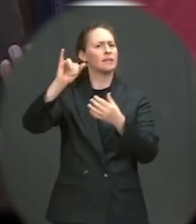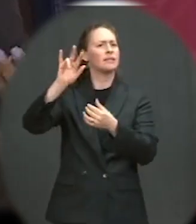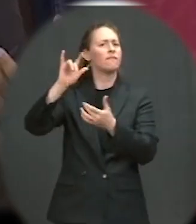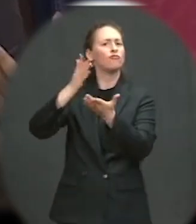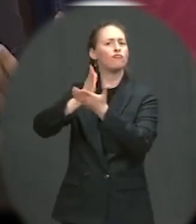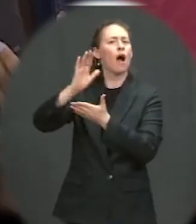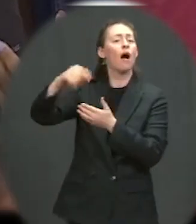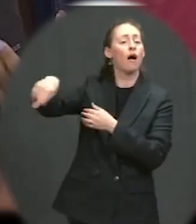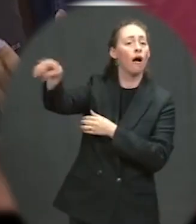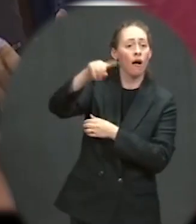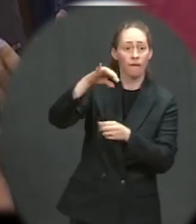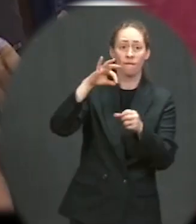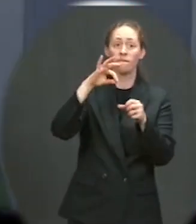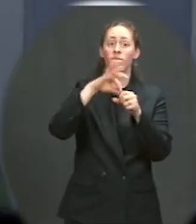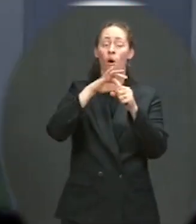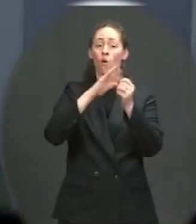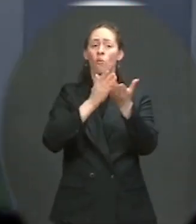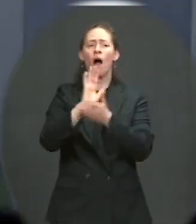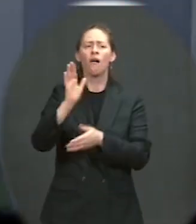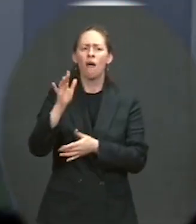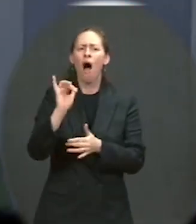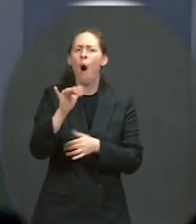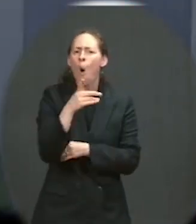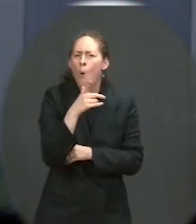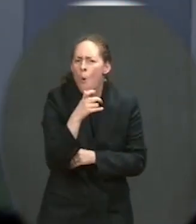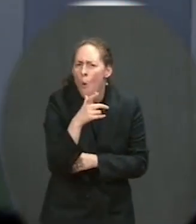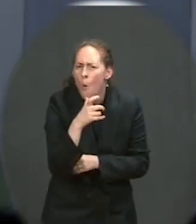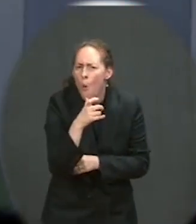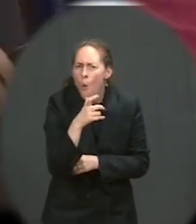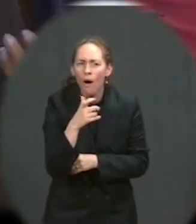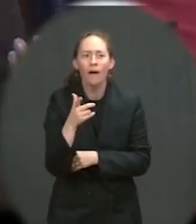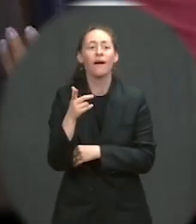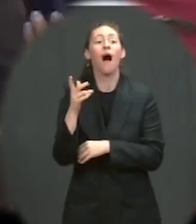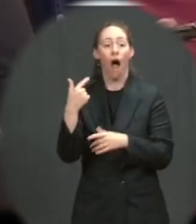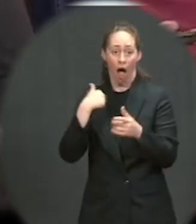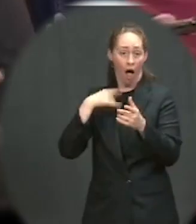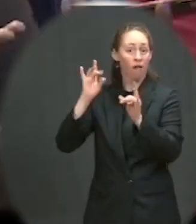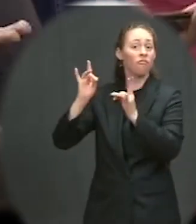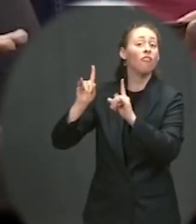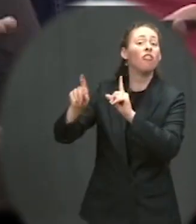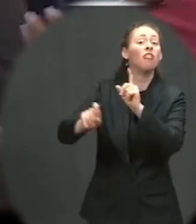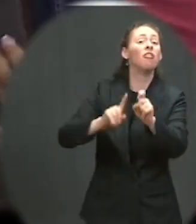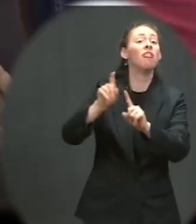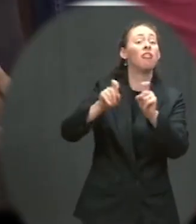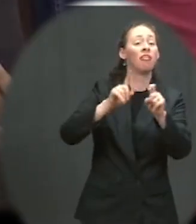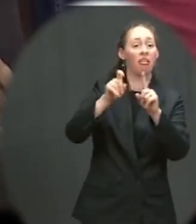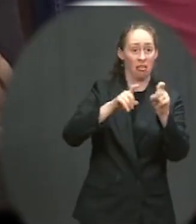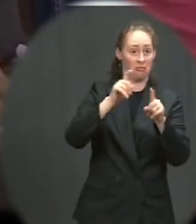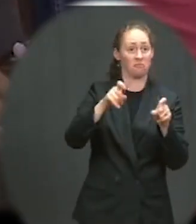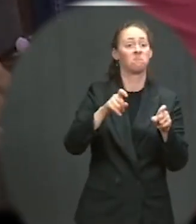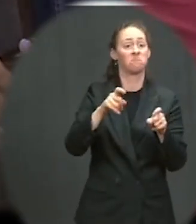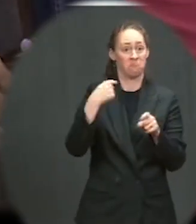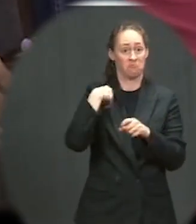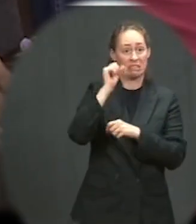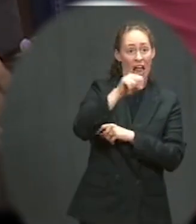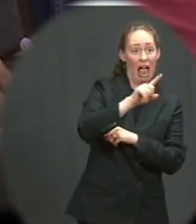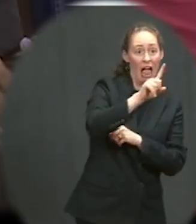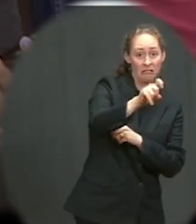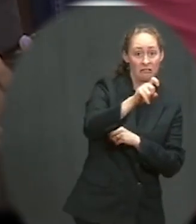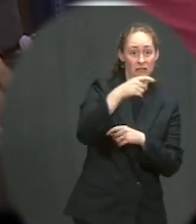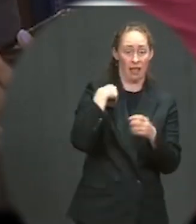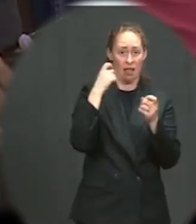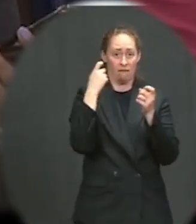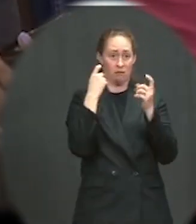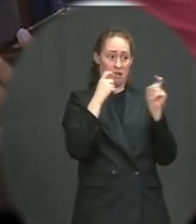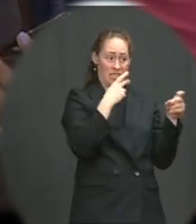activists. Like who? We've spoken to several groups and outfits. I mean, I can reach out to you with names after the briefing. Sure.